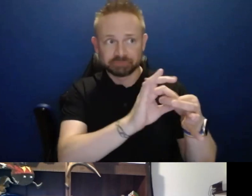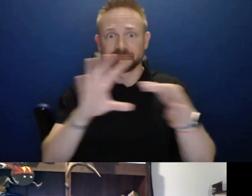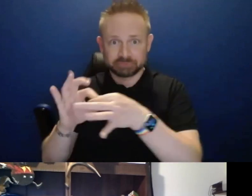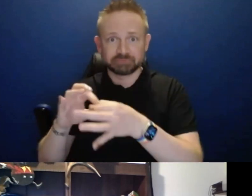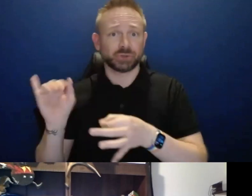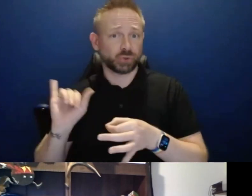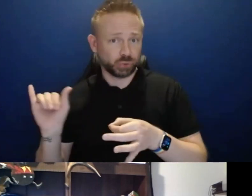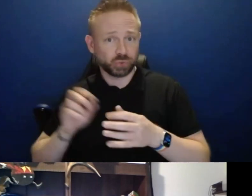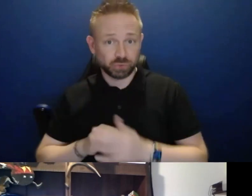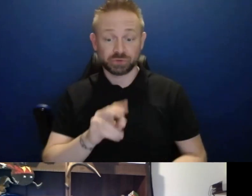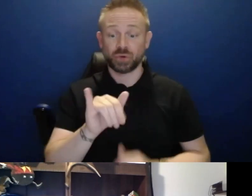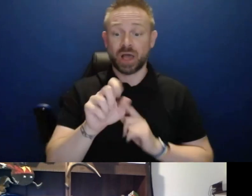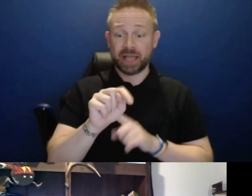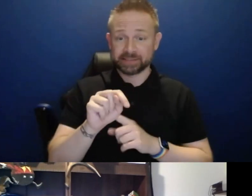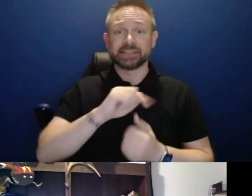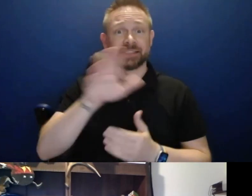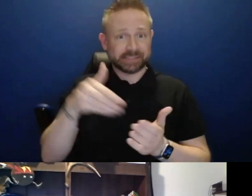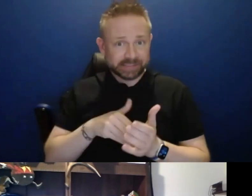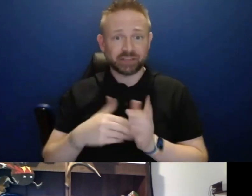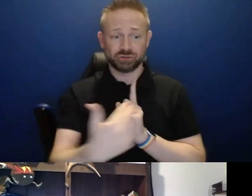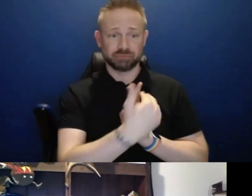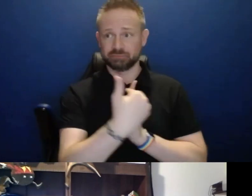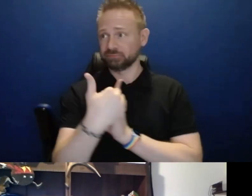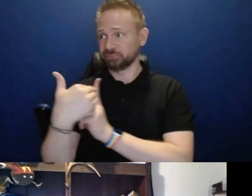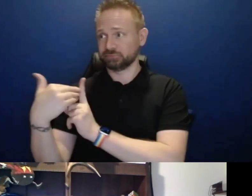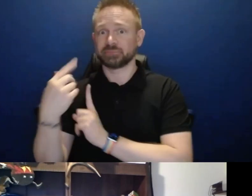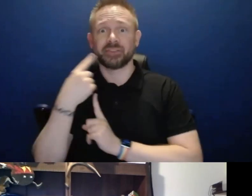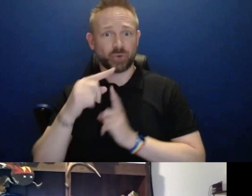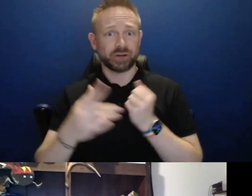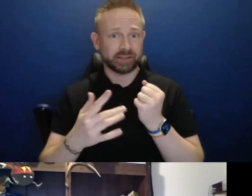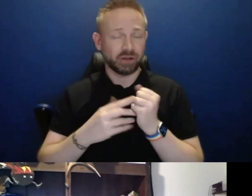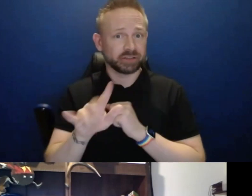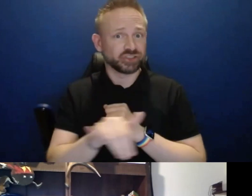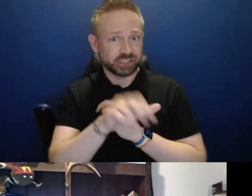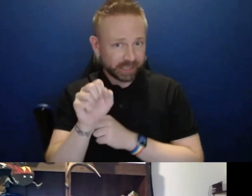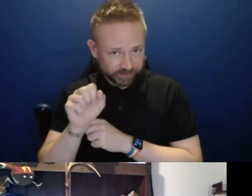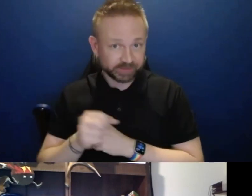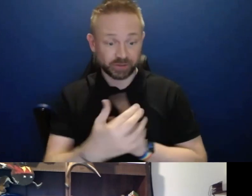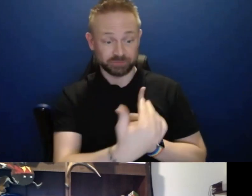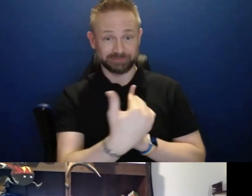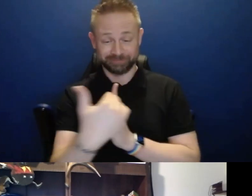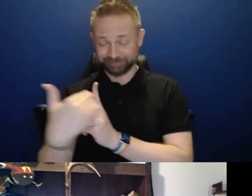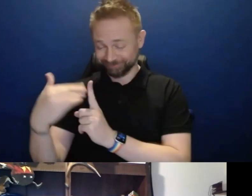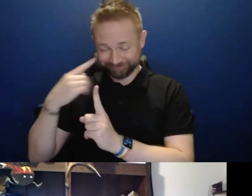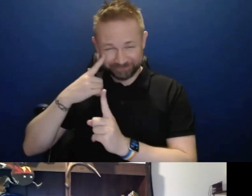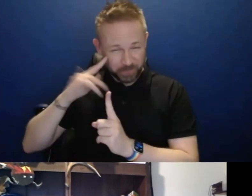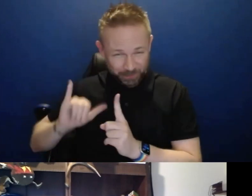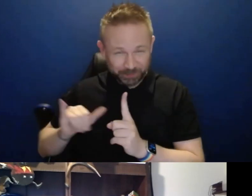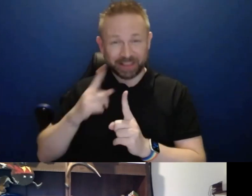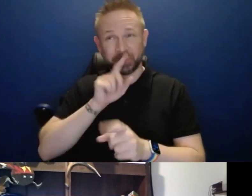yes, IST will be the central IT unit. How will that look to everybody in the university though?